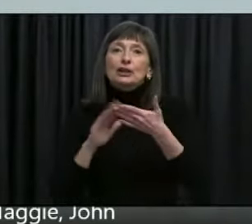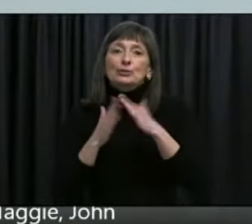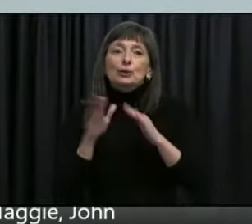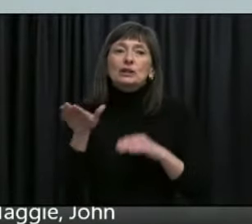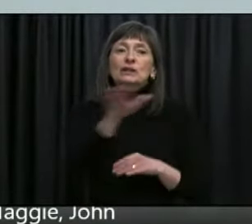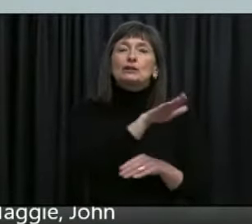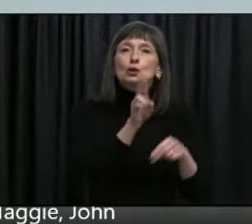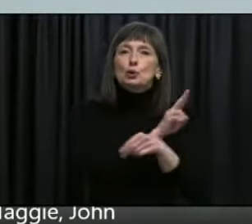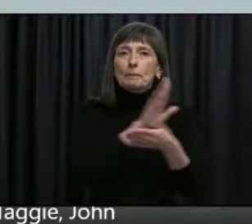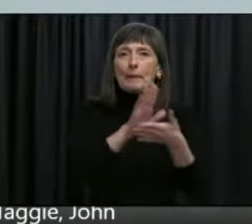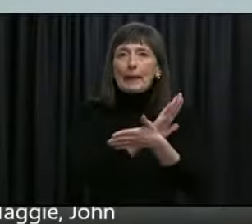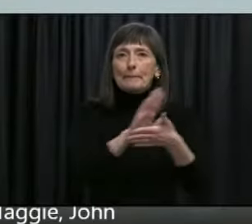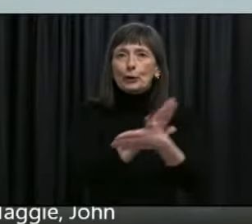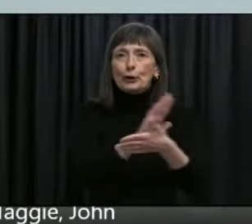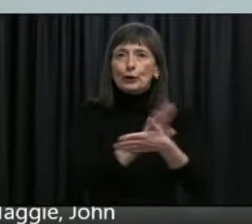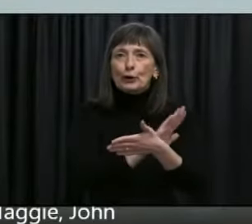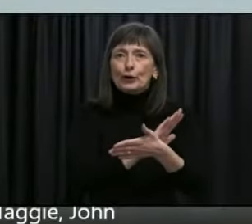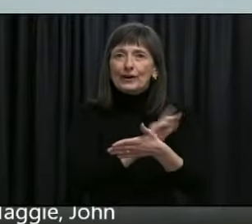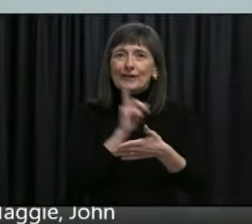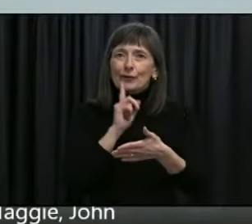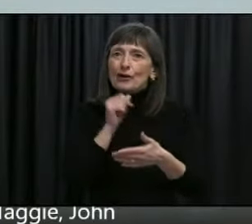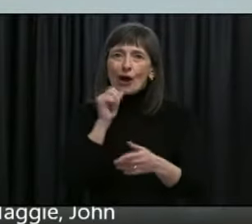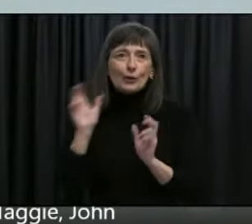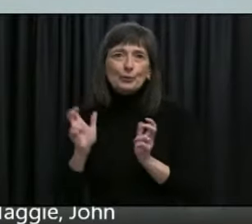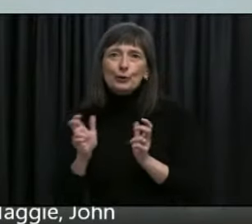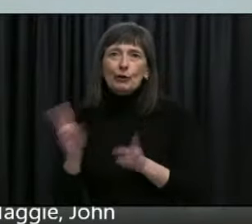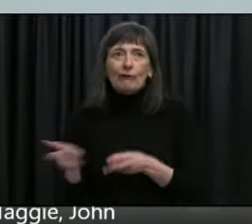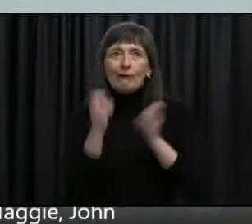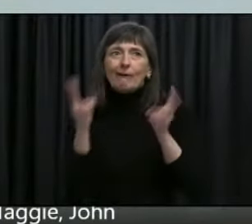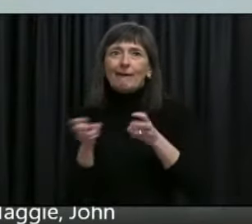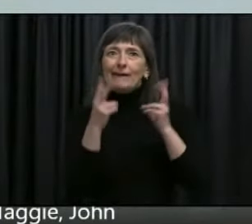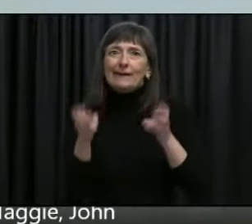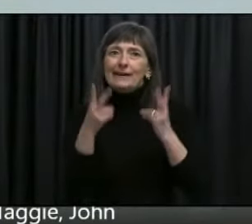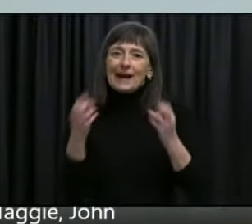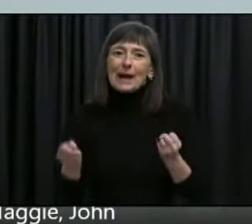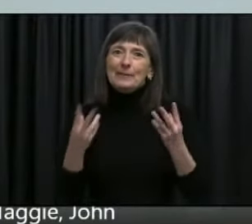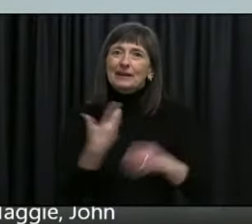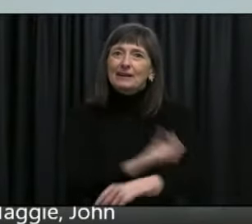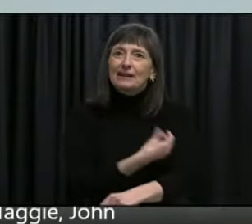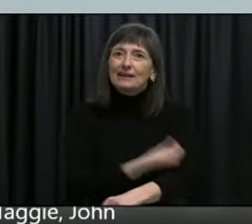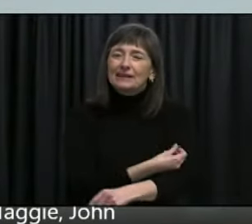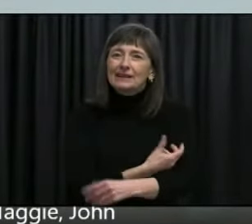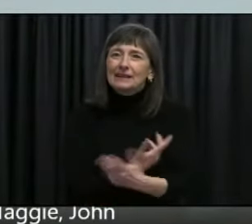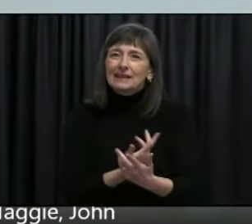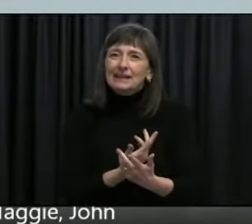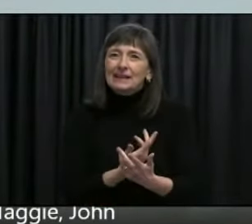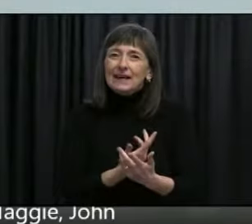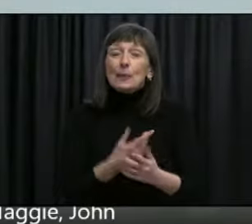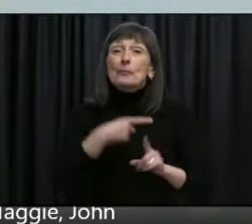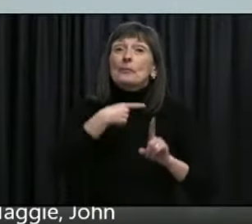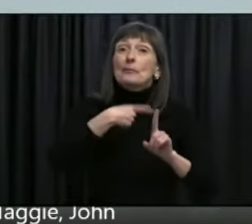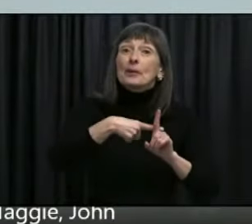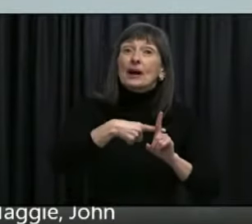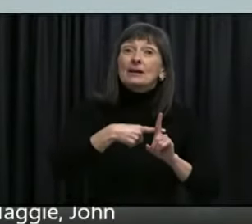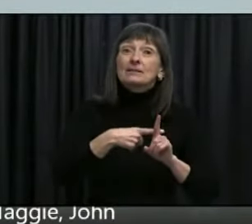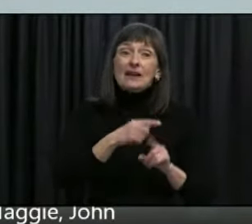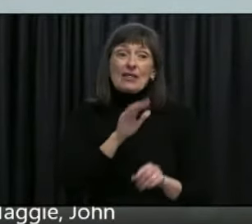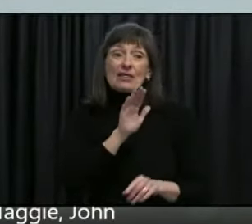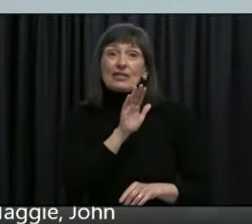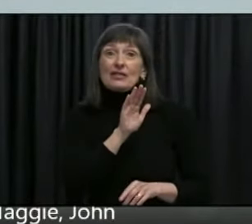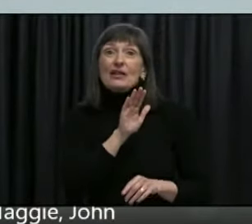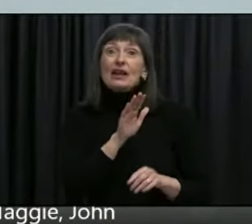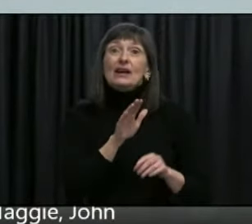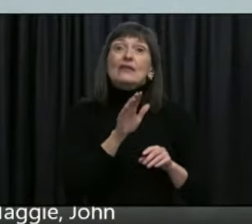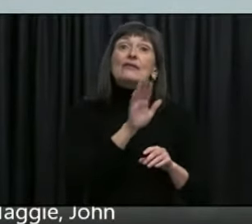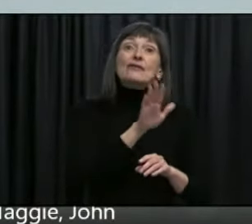there's an inherent lag in there and we also unfortunately yet have two or three different electronic systems before they feed into